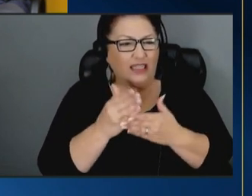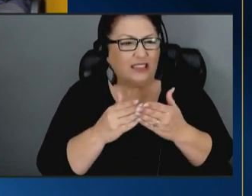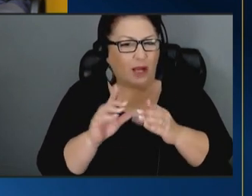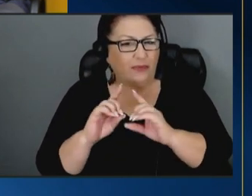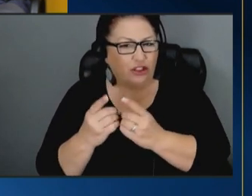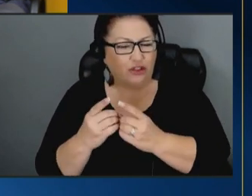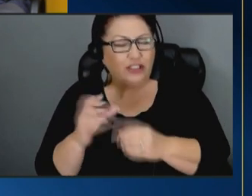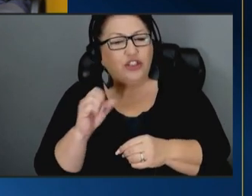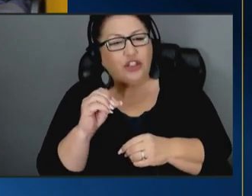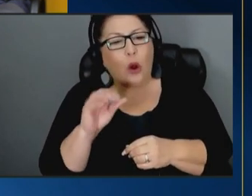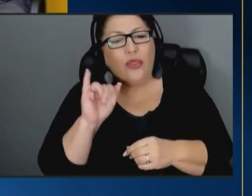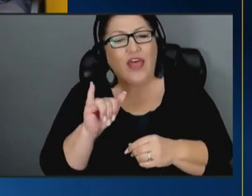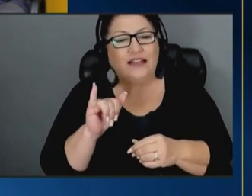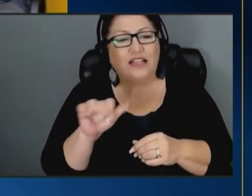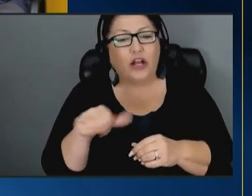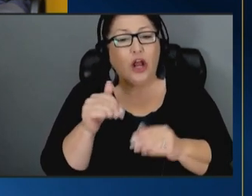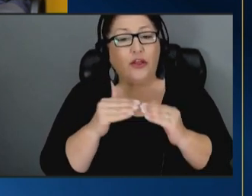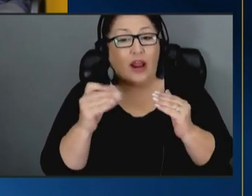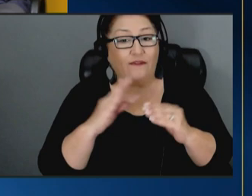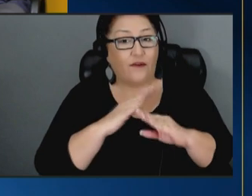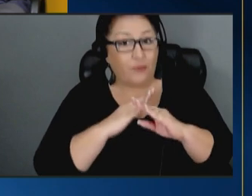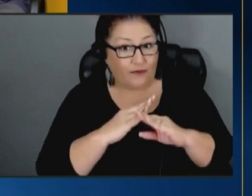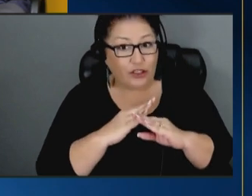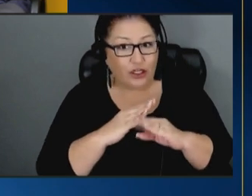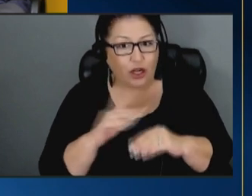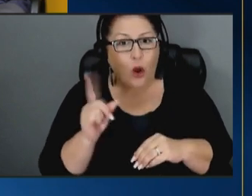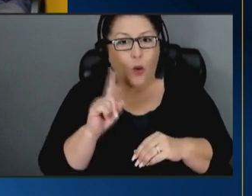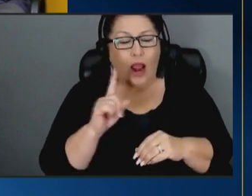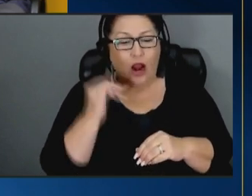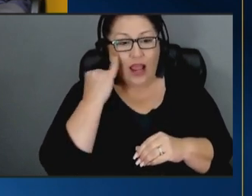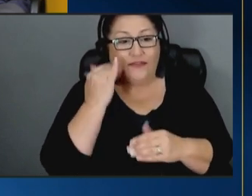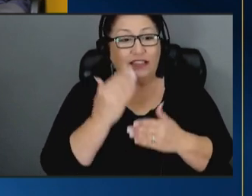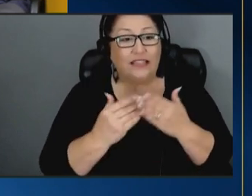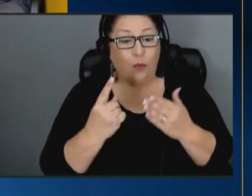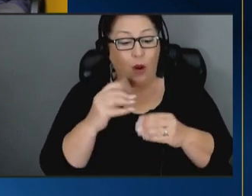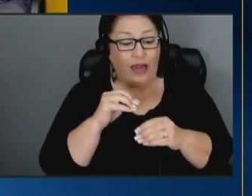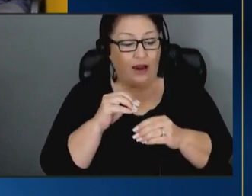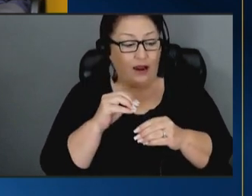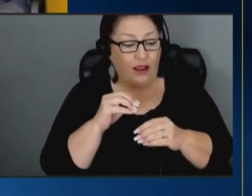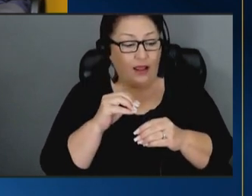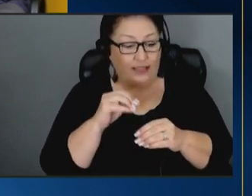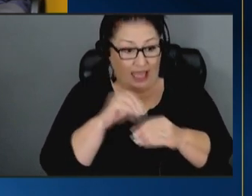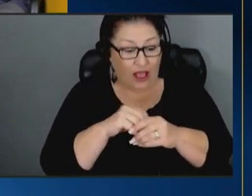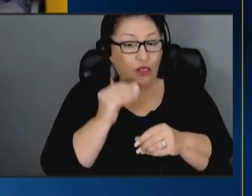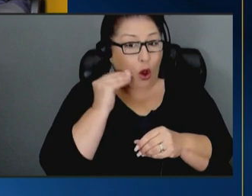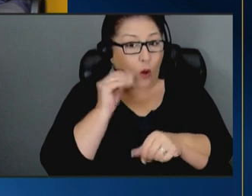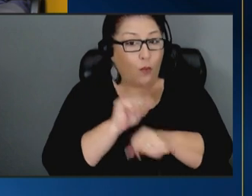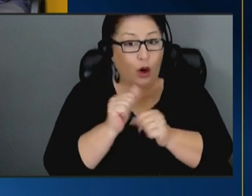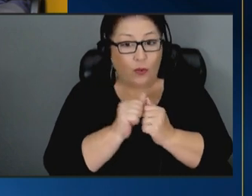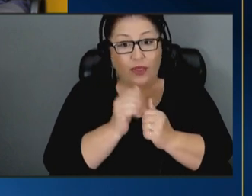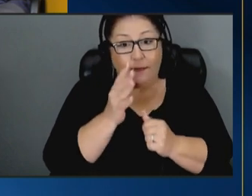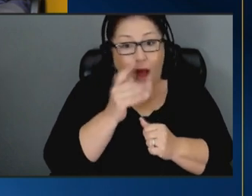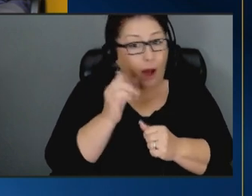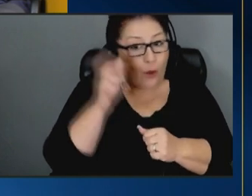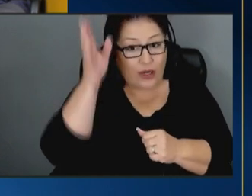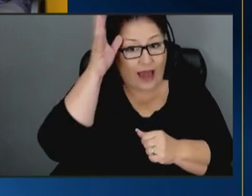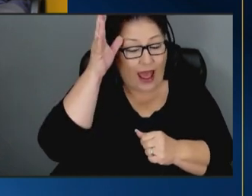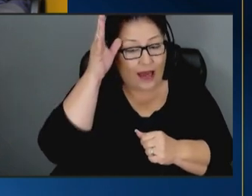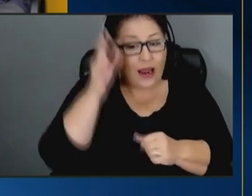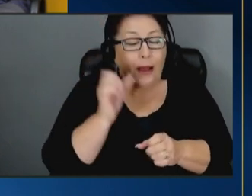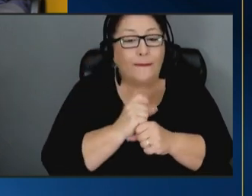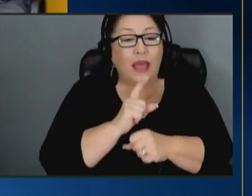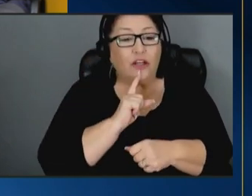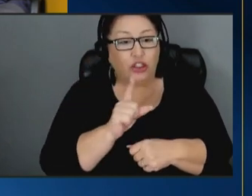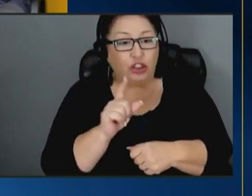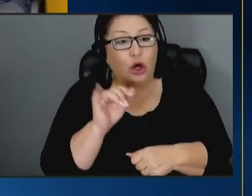is another level of prevention to where there's someone in the home working with the mom and mom or dad ensuring that